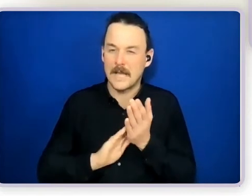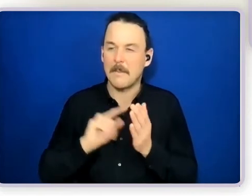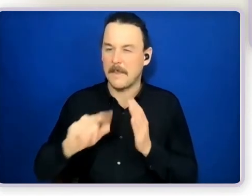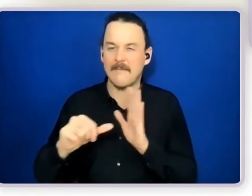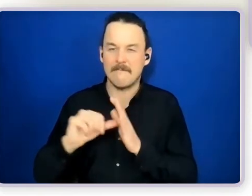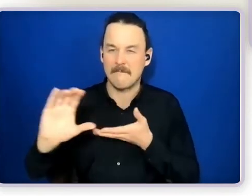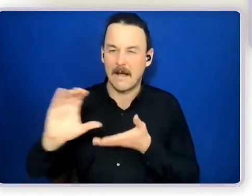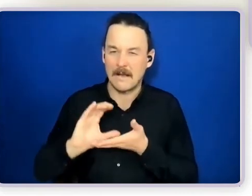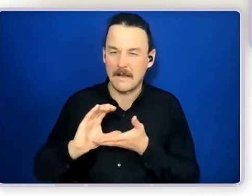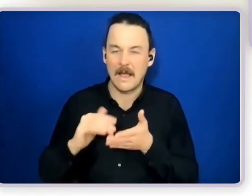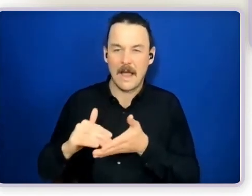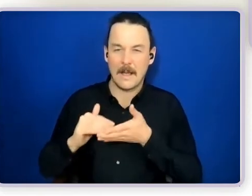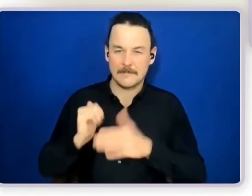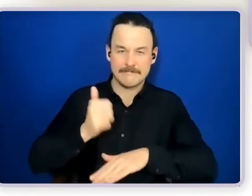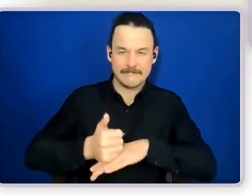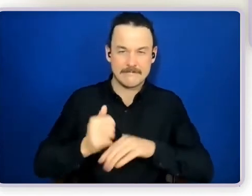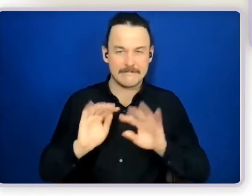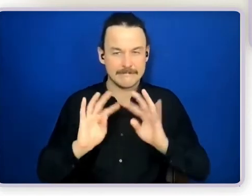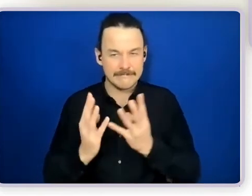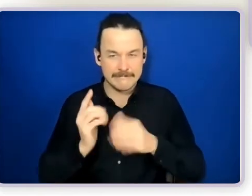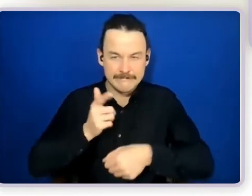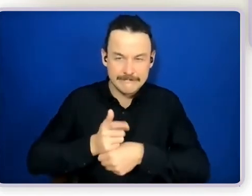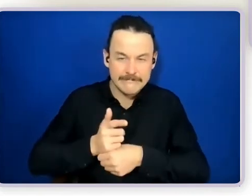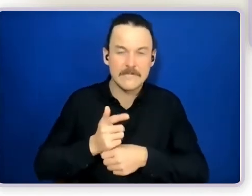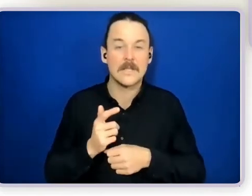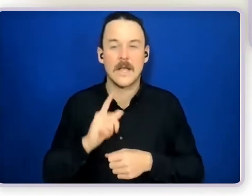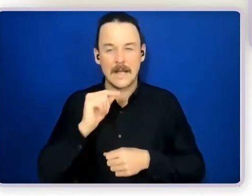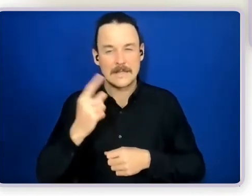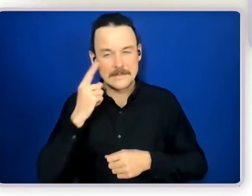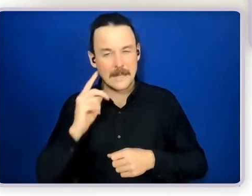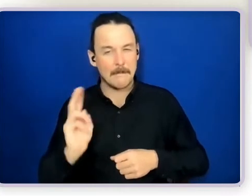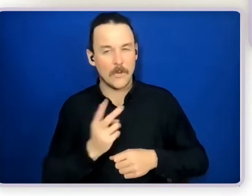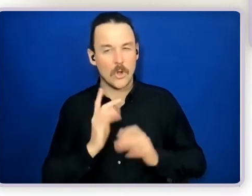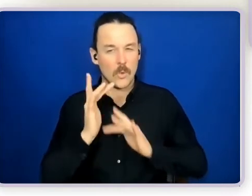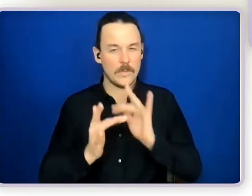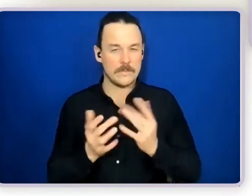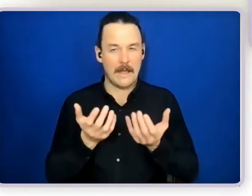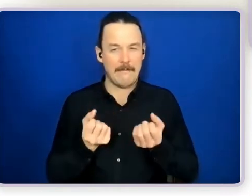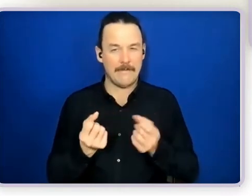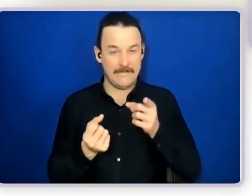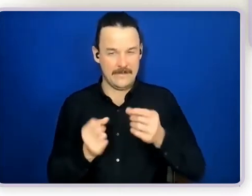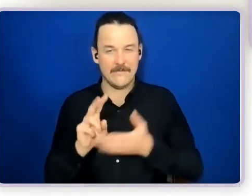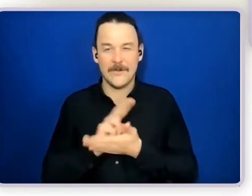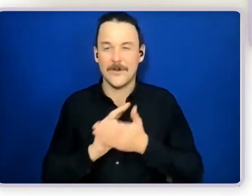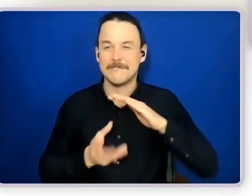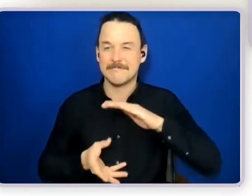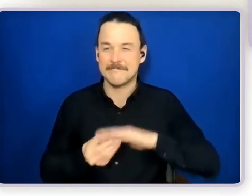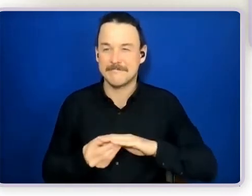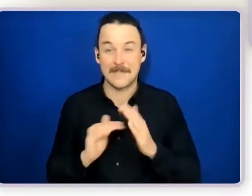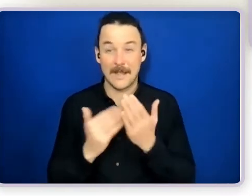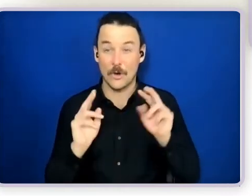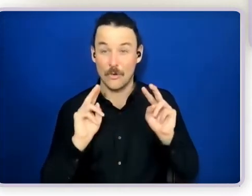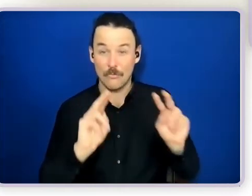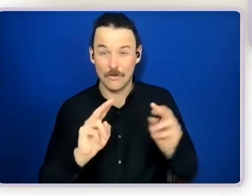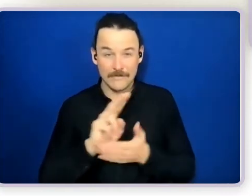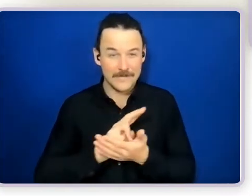information about circles of support on their website as well. So yes, let's play Brodie's video and enjoy,